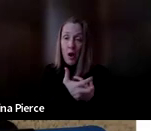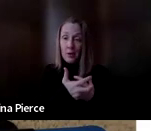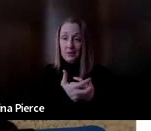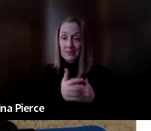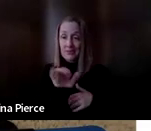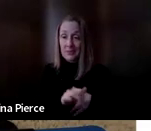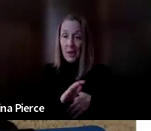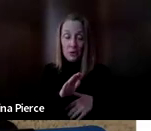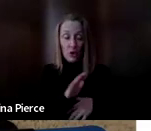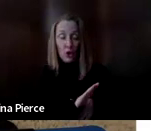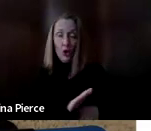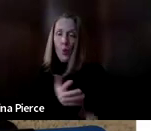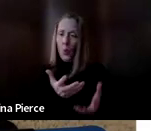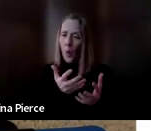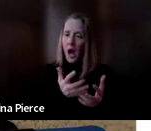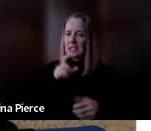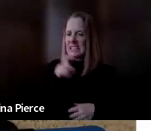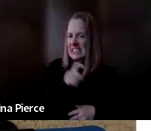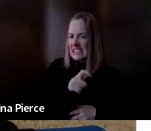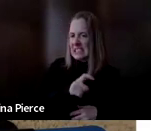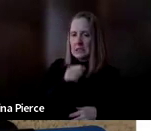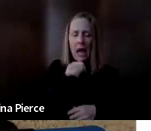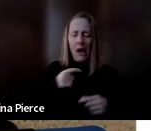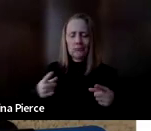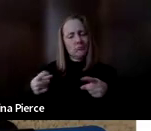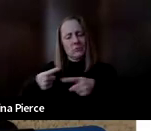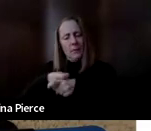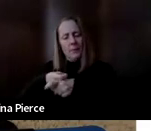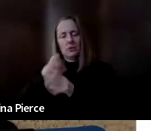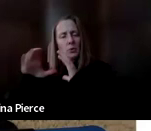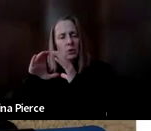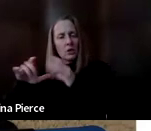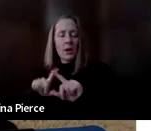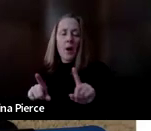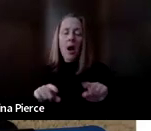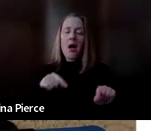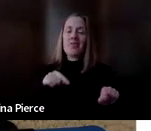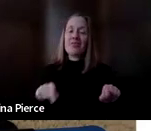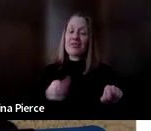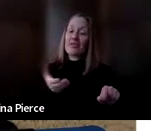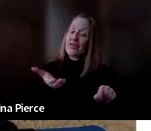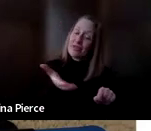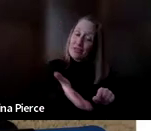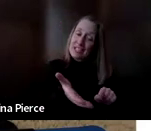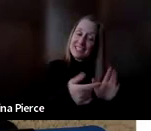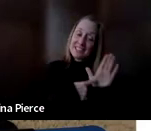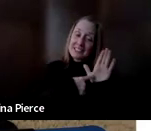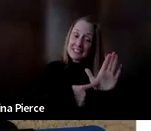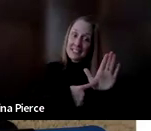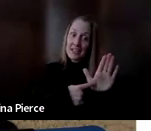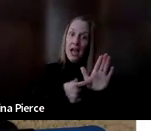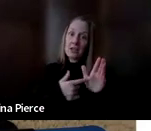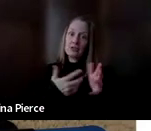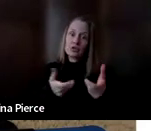wants and needs and not talking about more complex communication yet. But this is that serious drive that humans